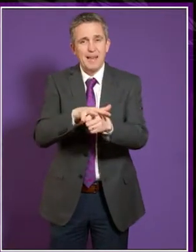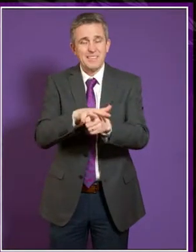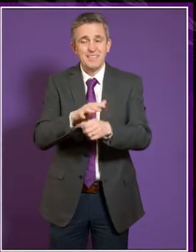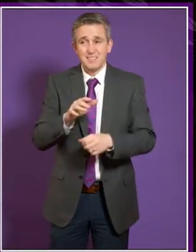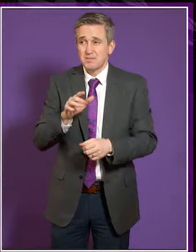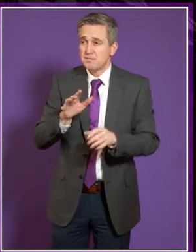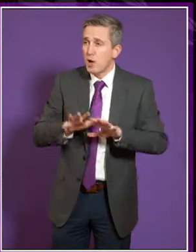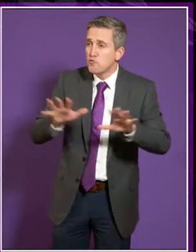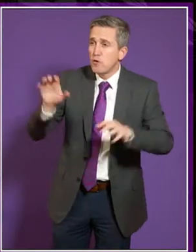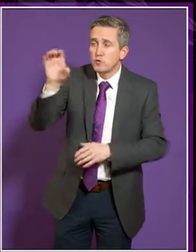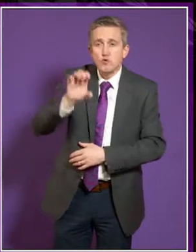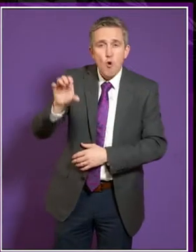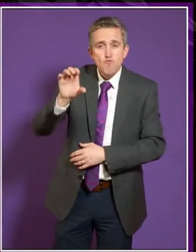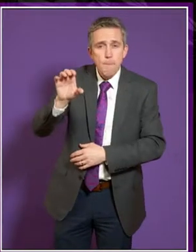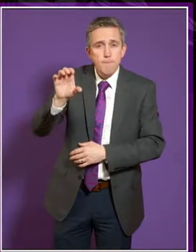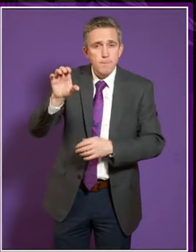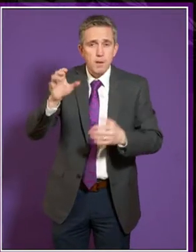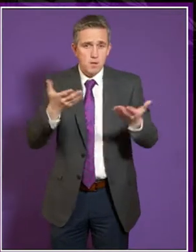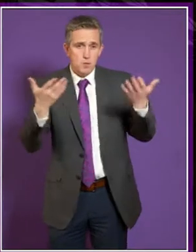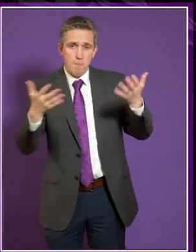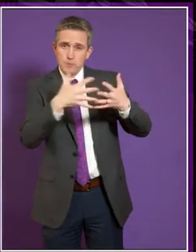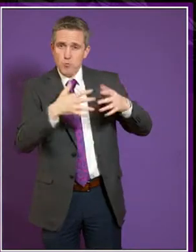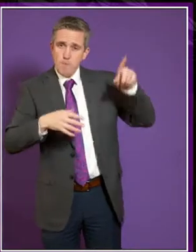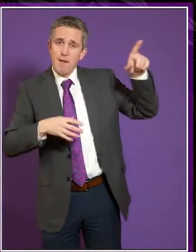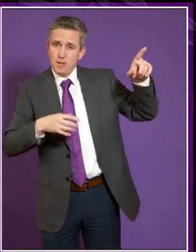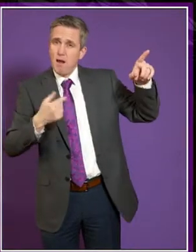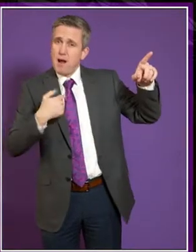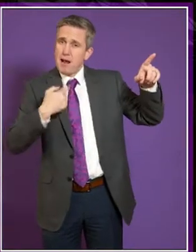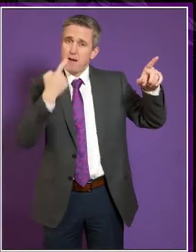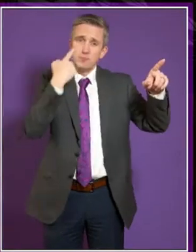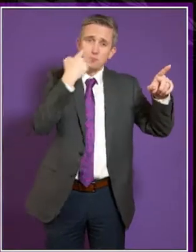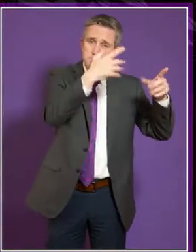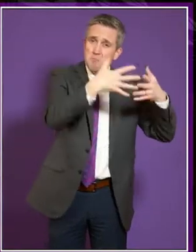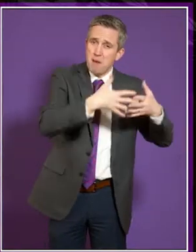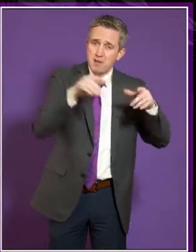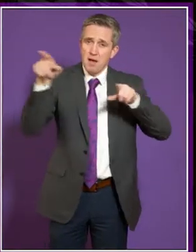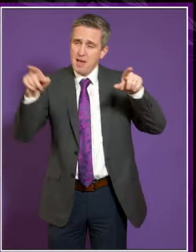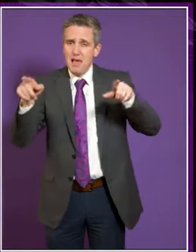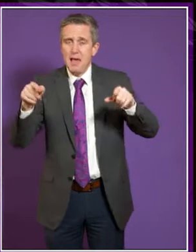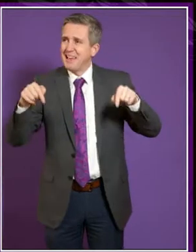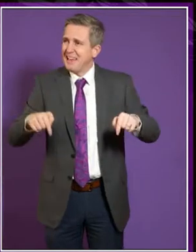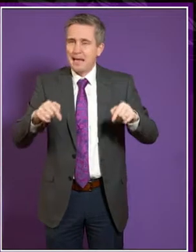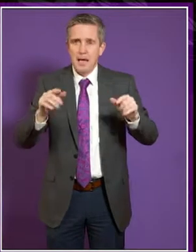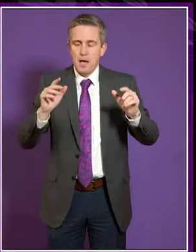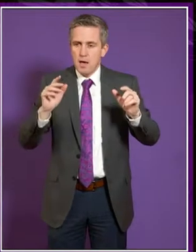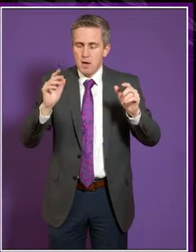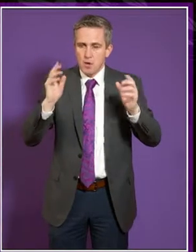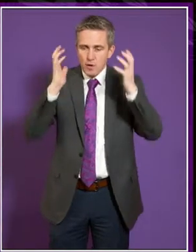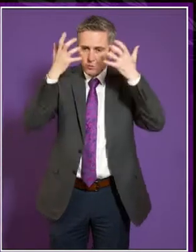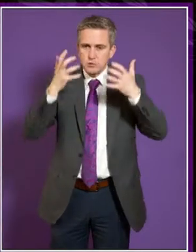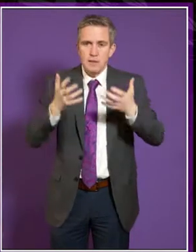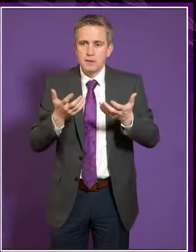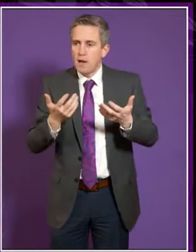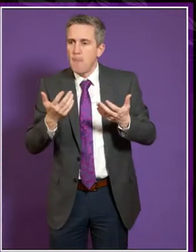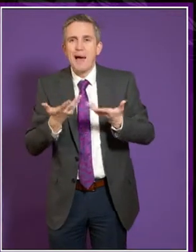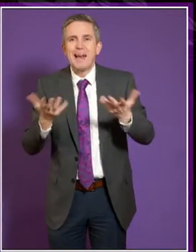Europe generally, certainly compared to the United States where I spent some time, we are obsessed by wastage. We regard any form of wastage